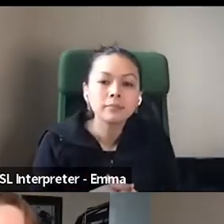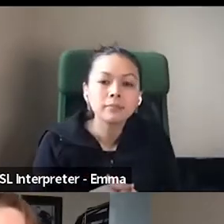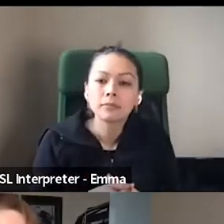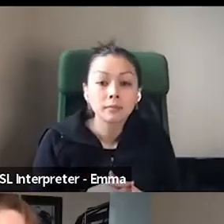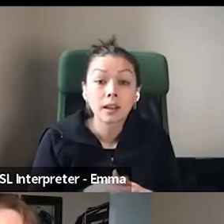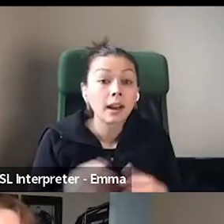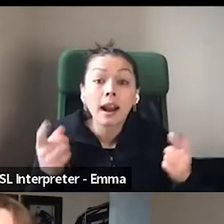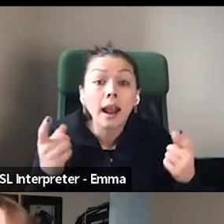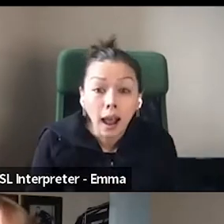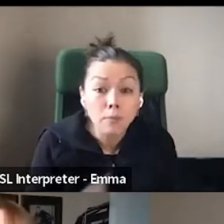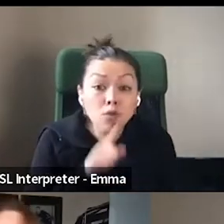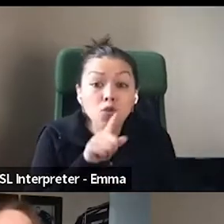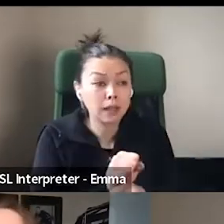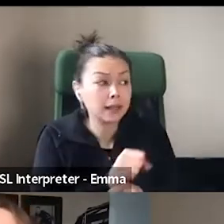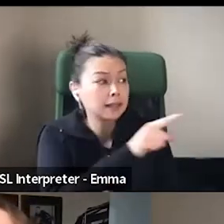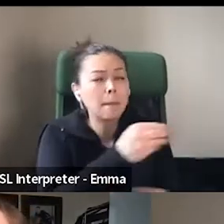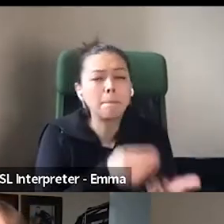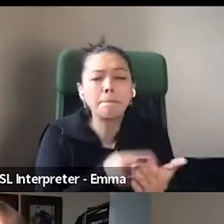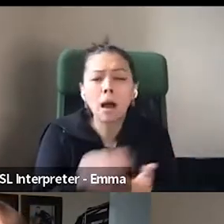stole me away from the library.